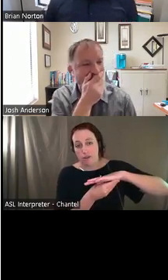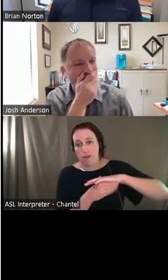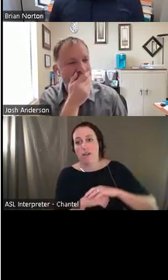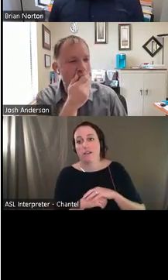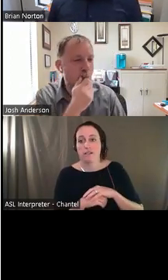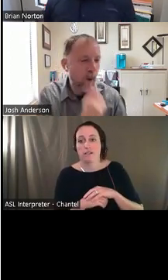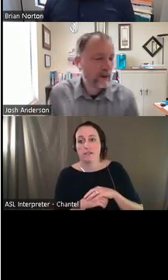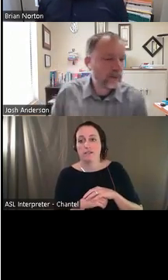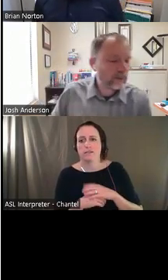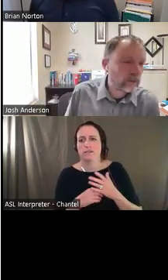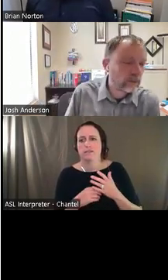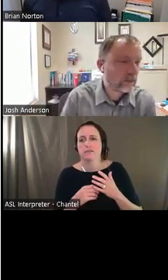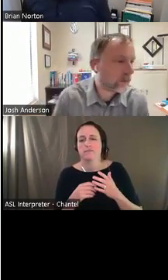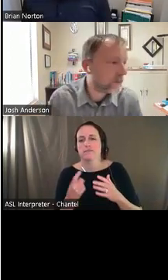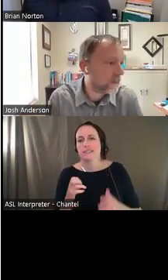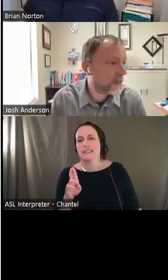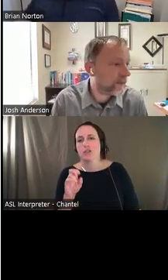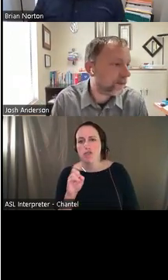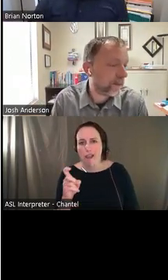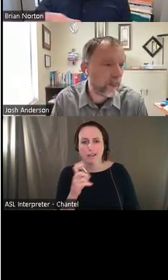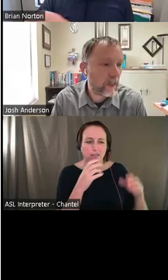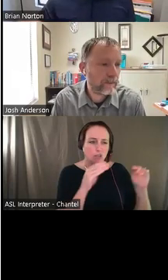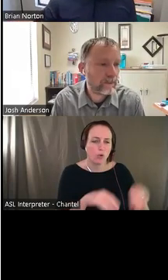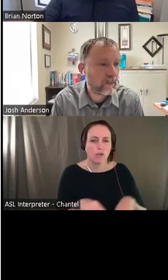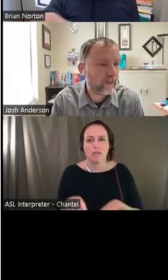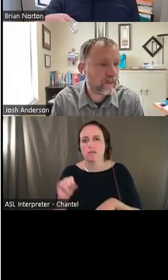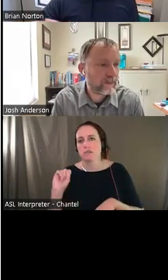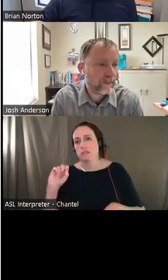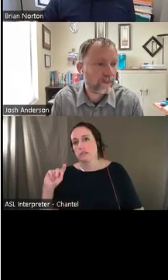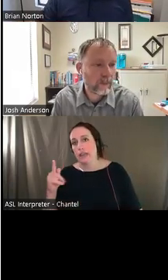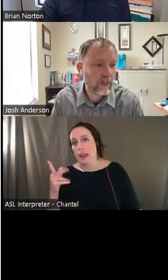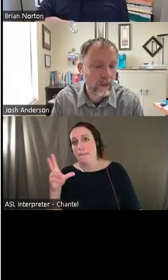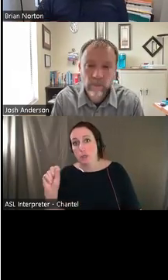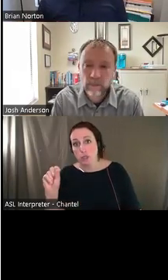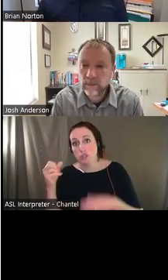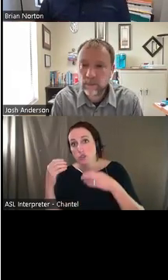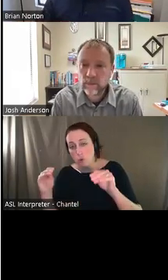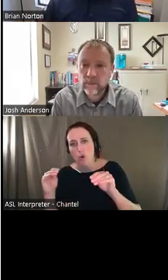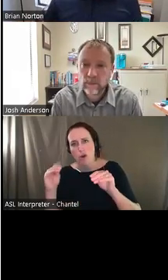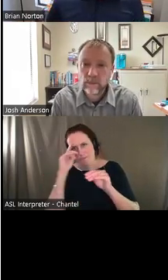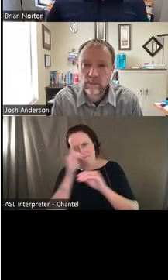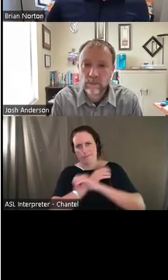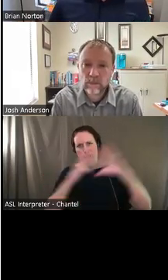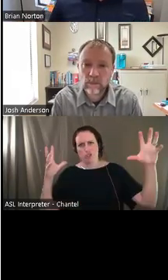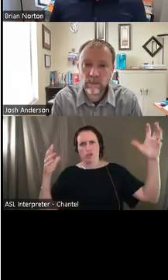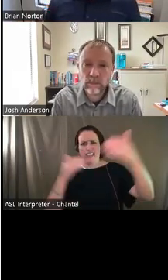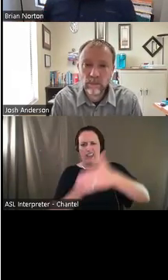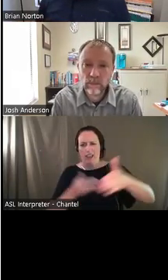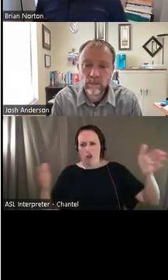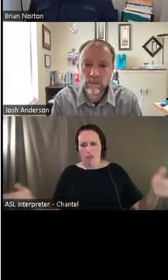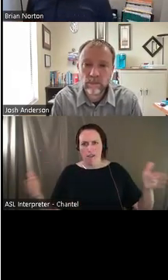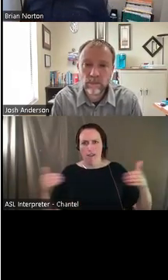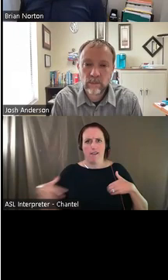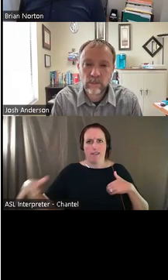a Staples or some sort of an office supply store and they've got all those different types of scanners and copiers and other types of equipment to be able to put